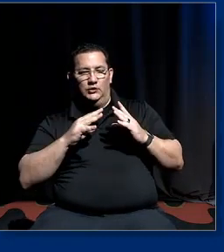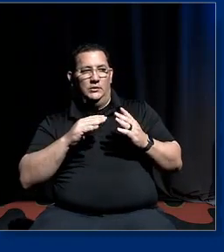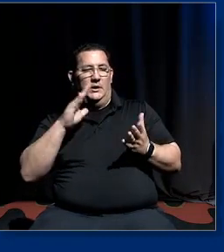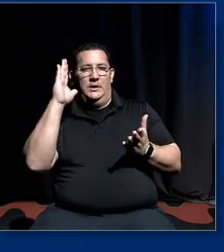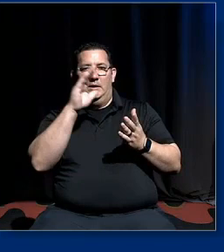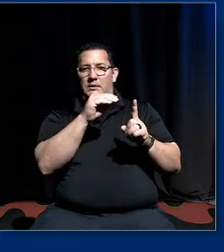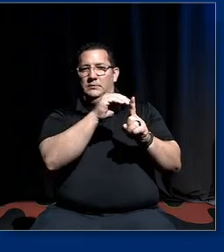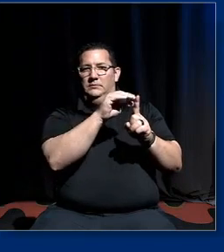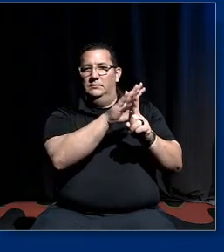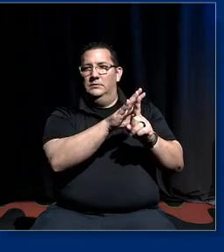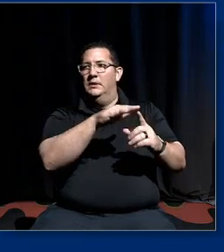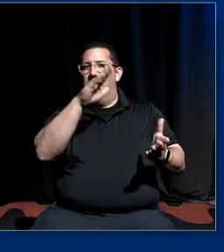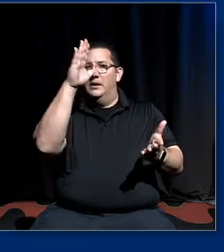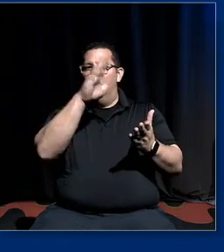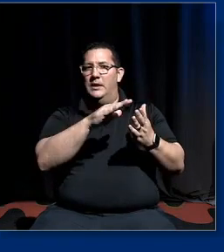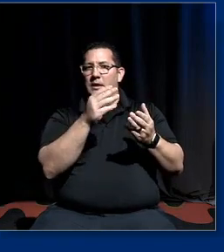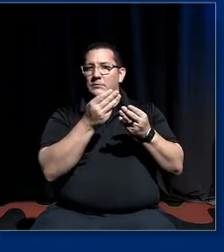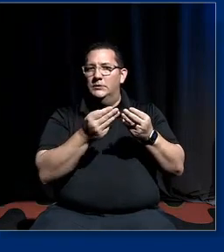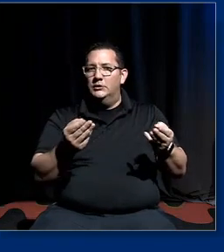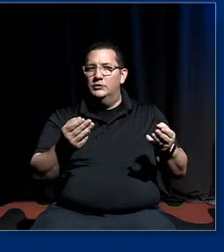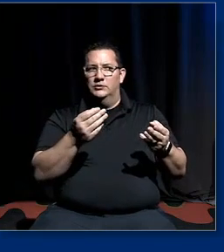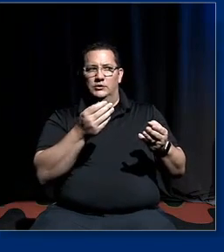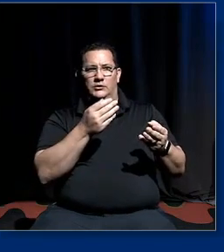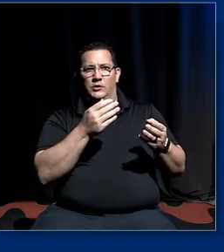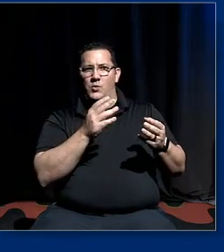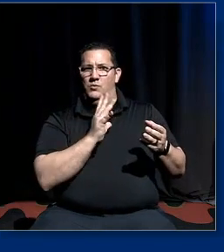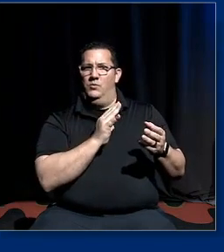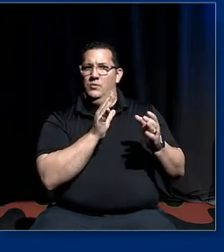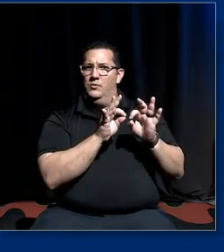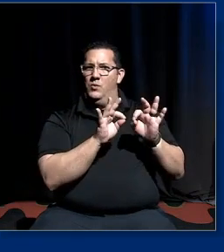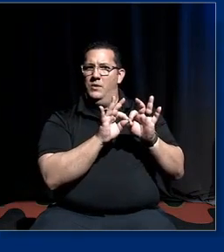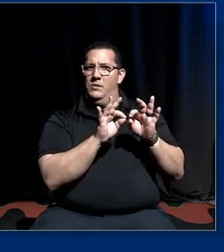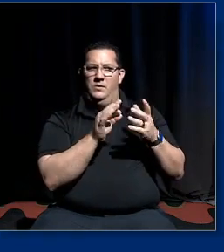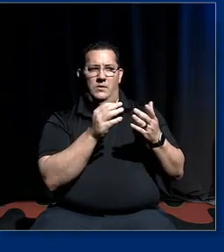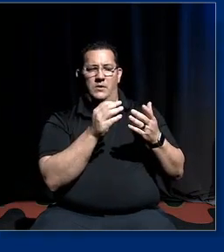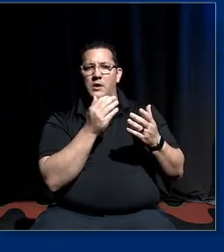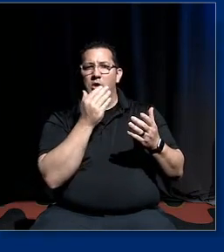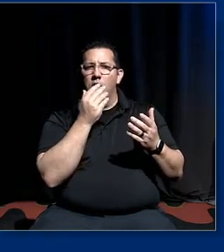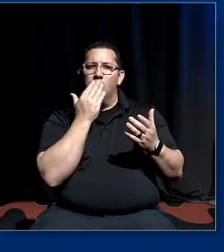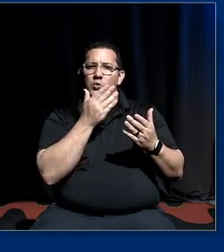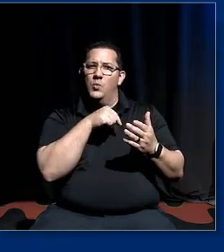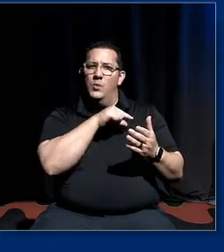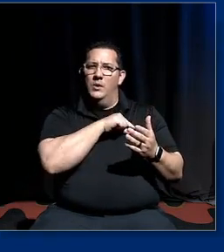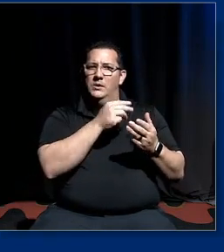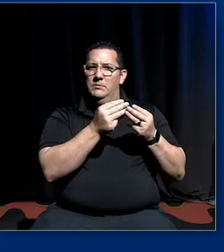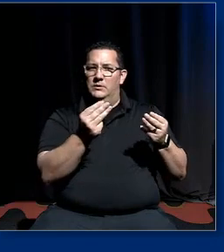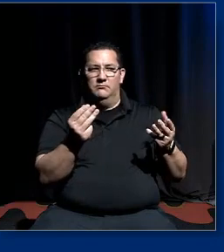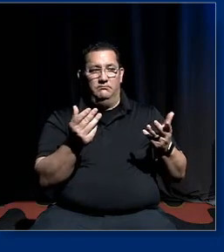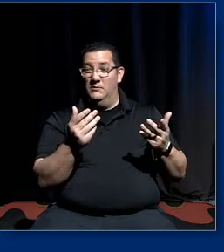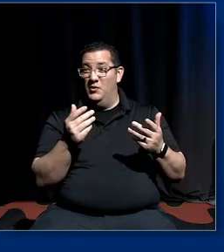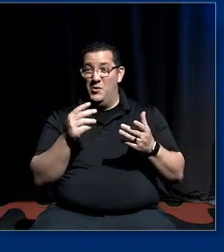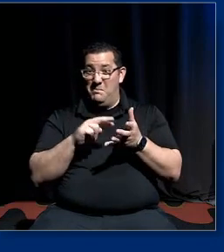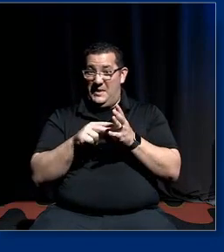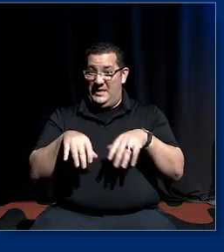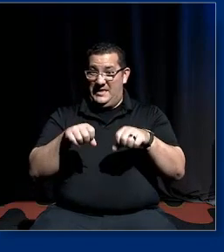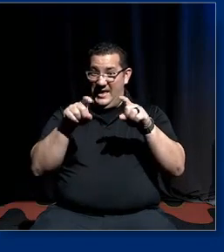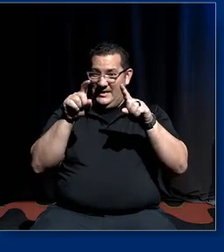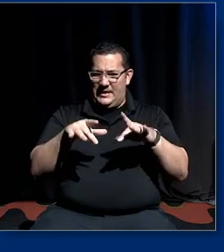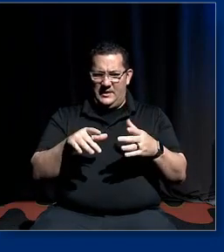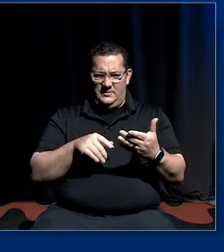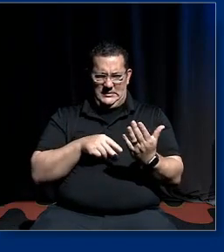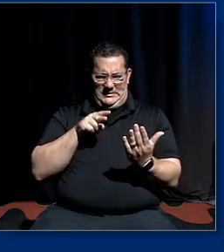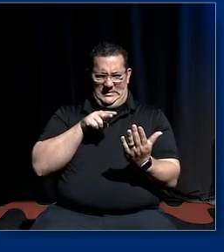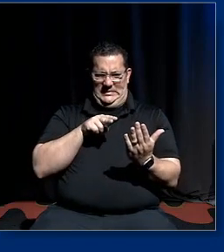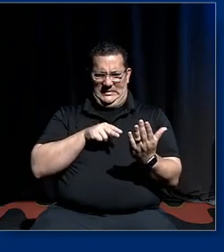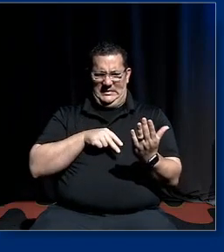less good materials so they cover less the curriculum so when they take the test there's only 20 of the test they even recognize